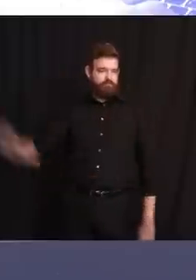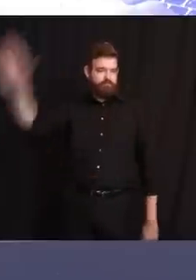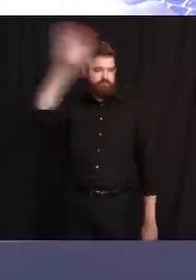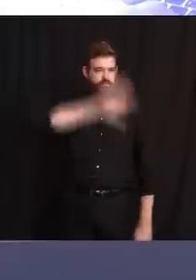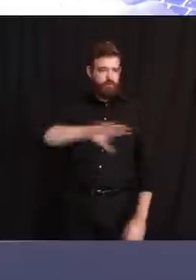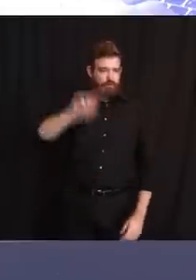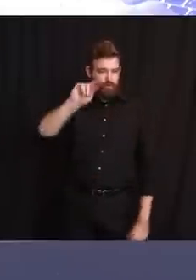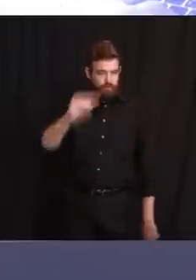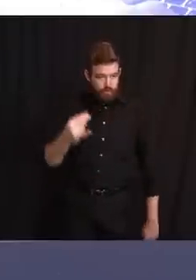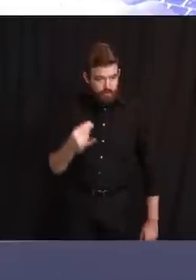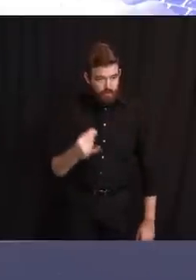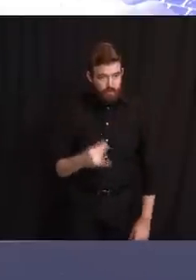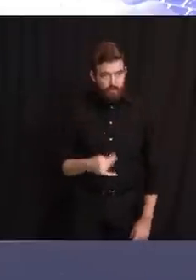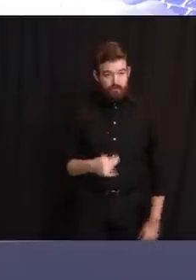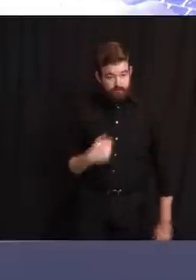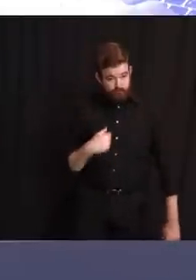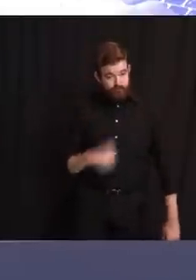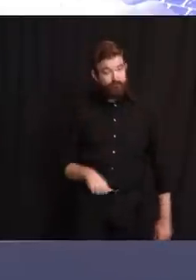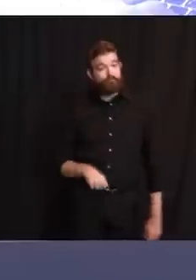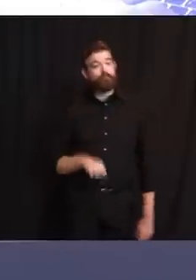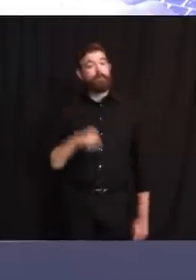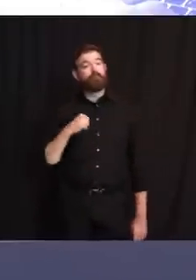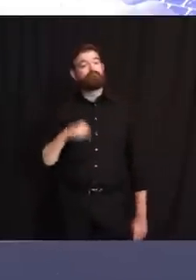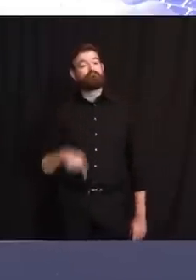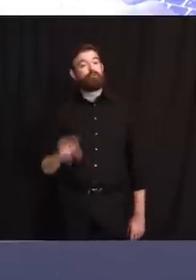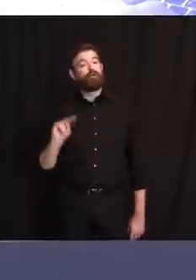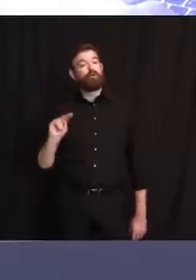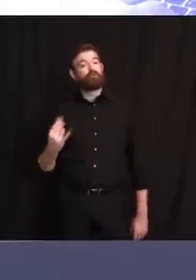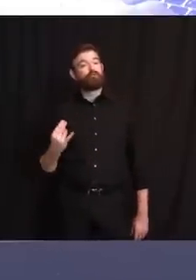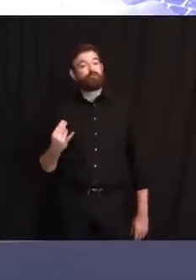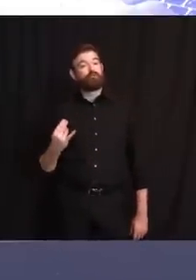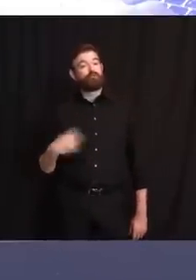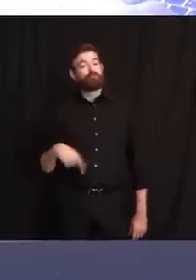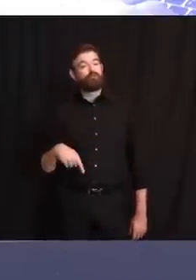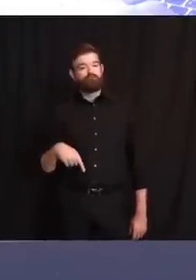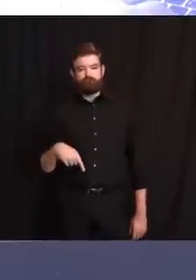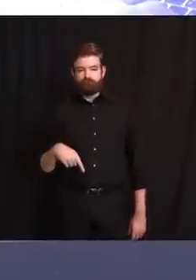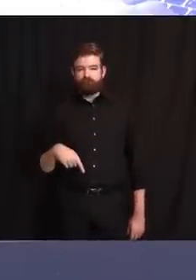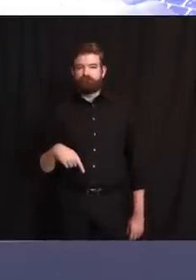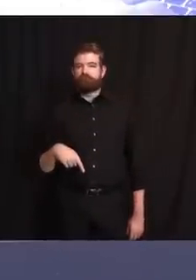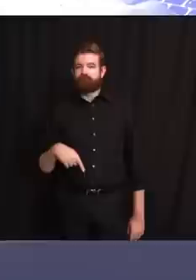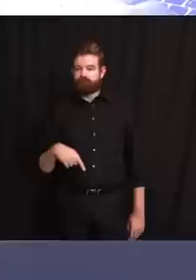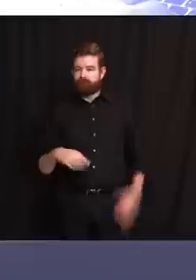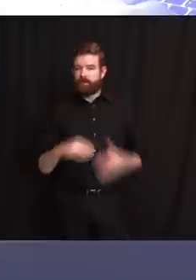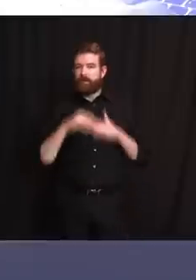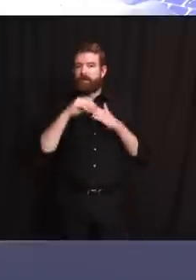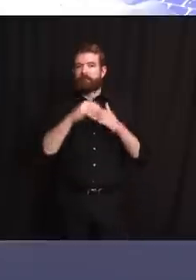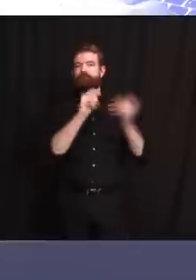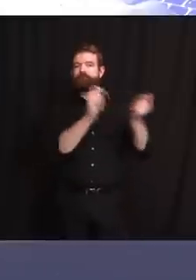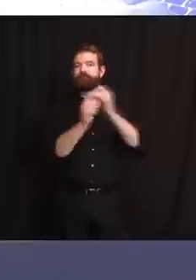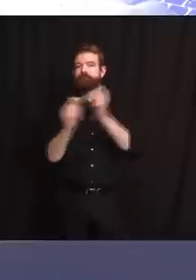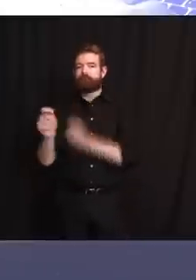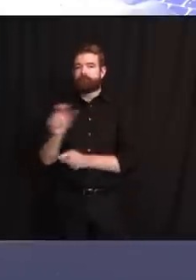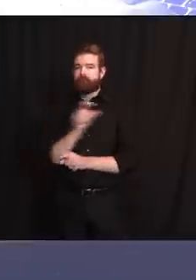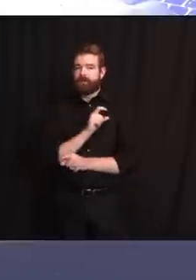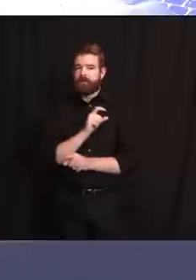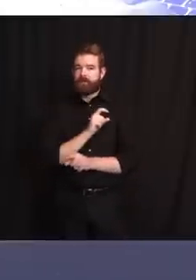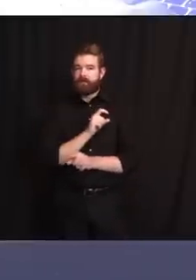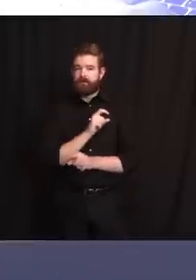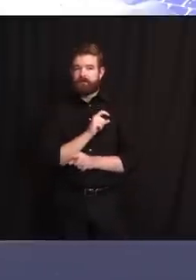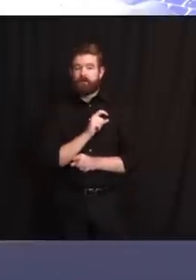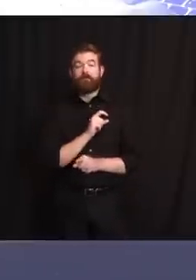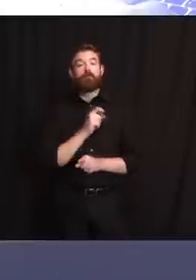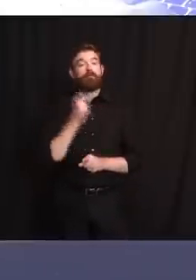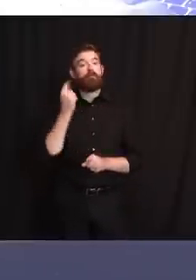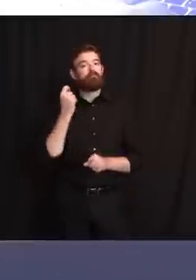of how we are at the forefront of so many different policing reforms and efforts, this is one where we lag behind. I